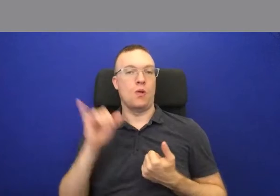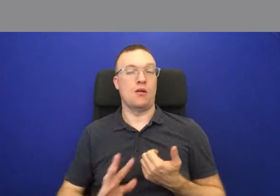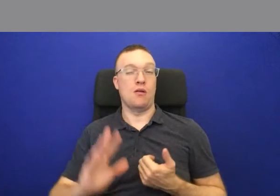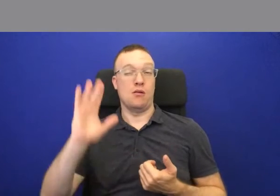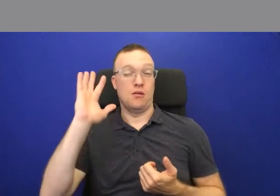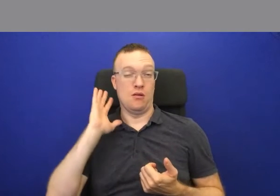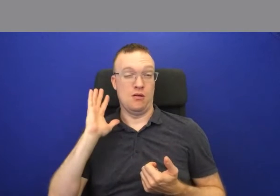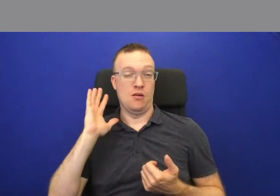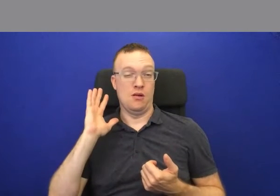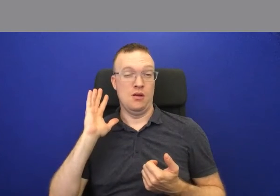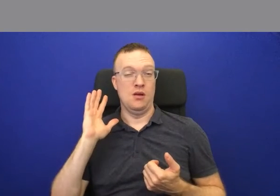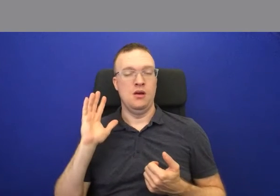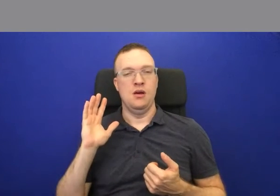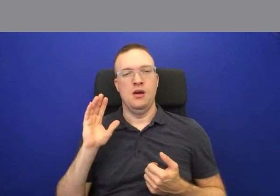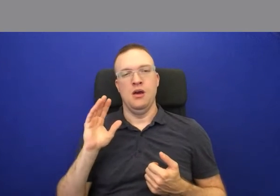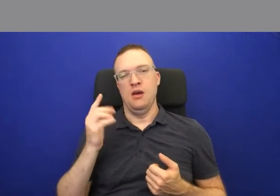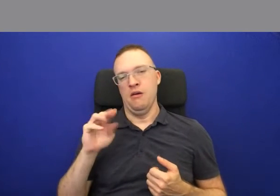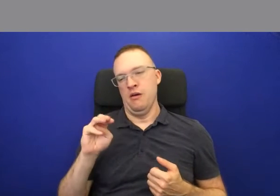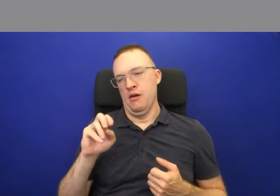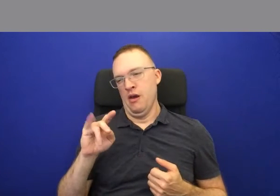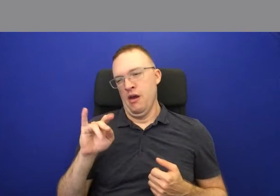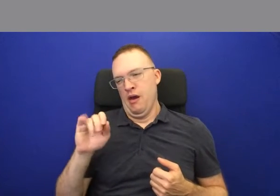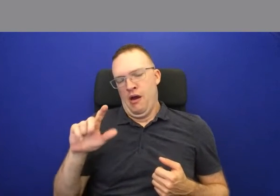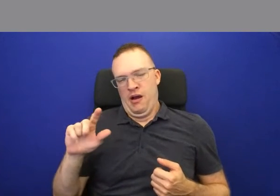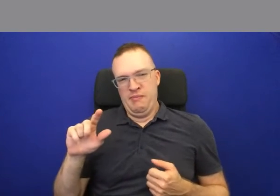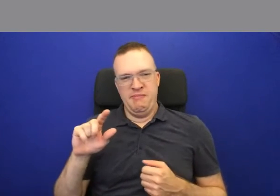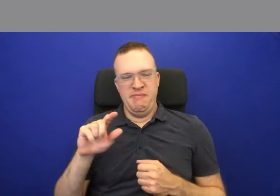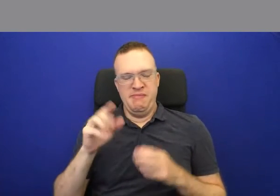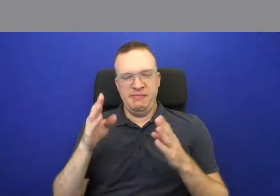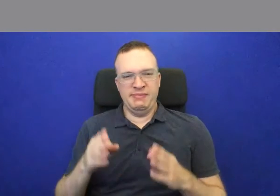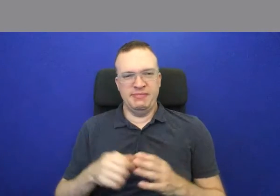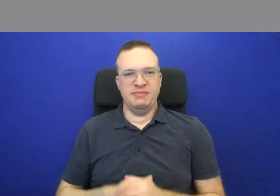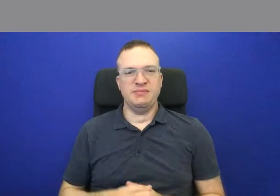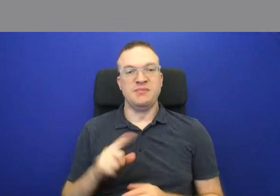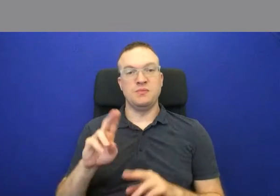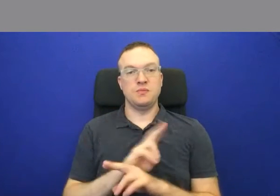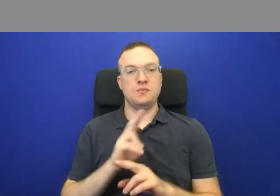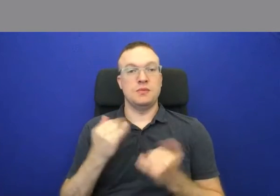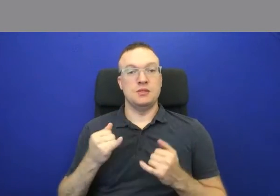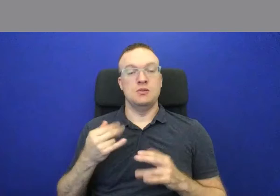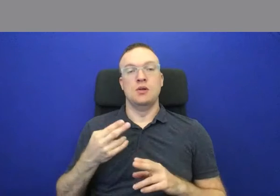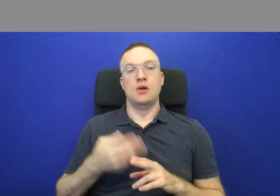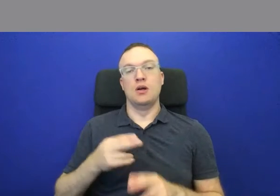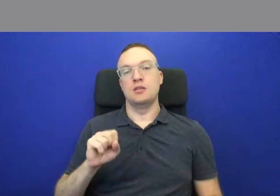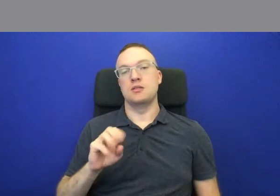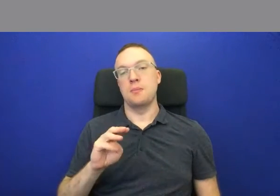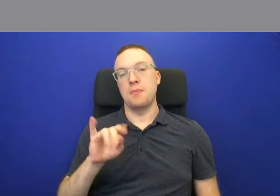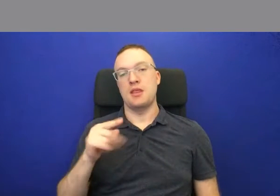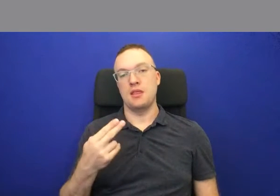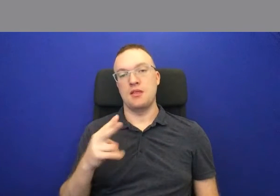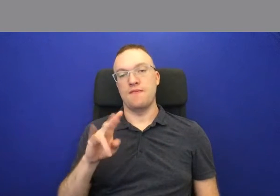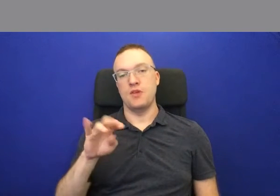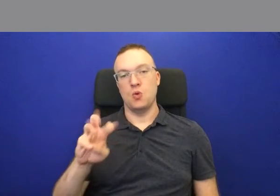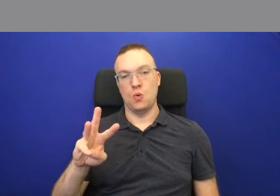been like for a medieval peasant. And we're going to use what is now Smithfield as a model